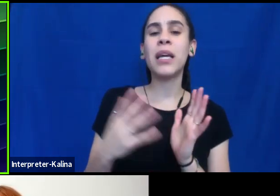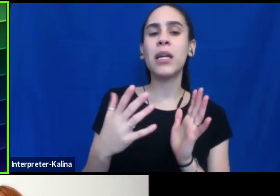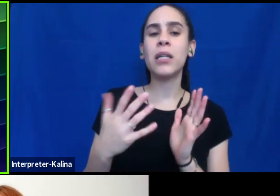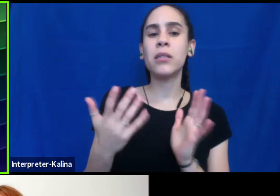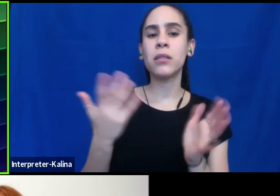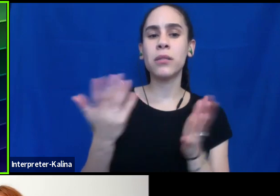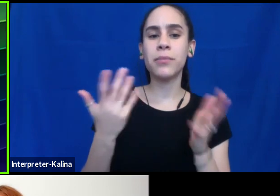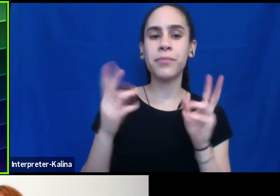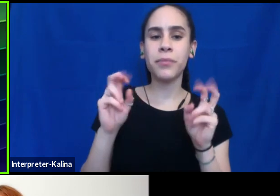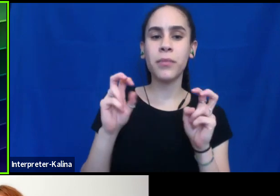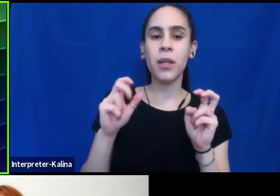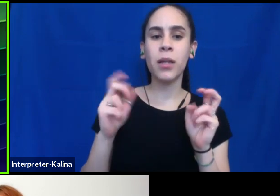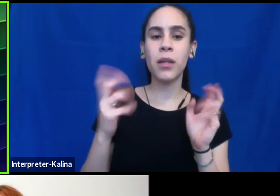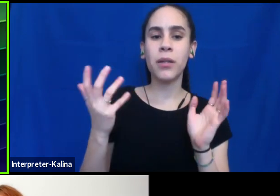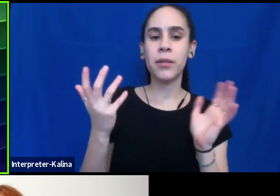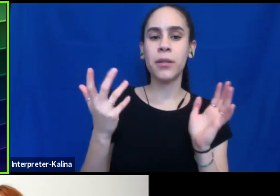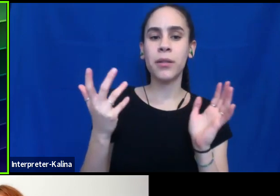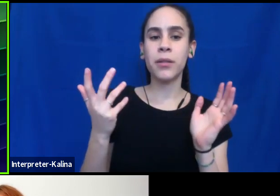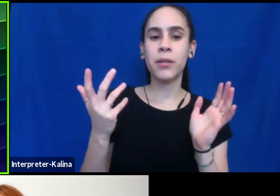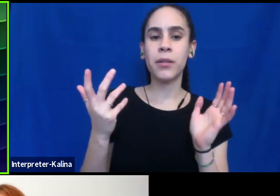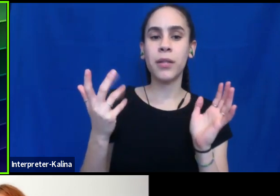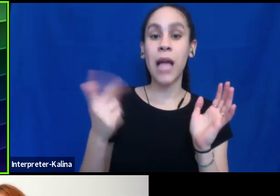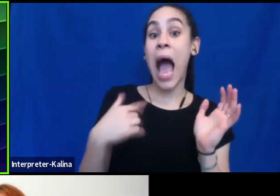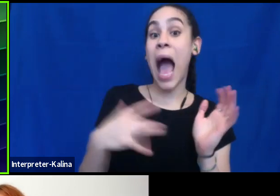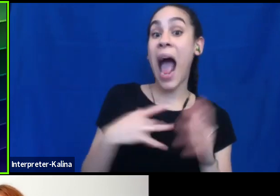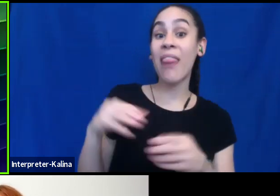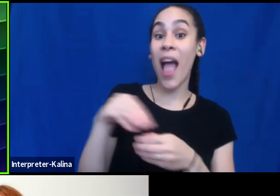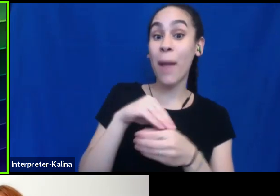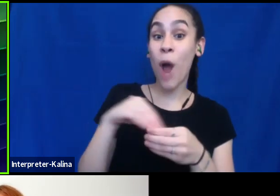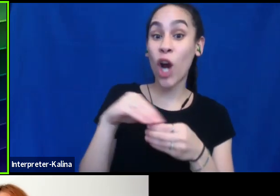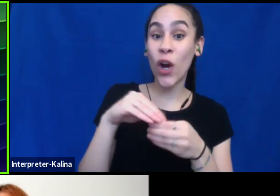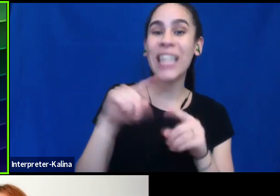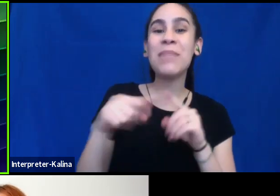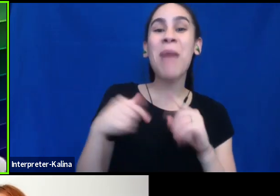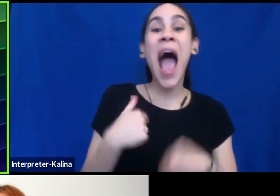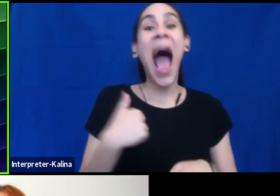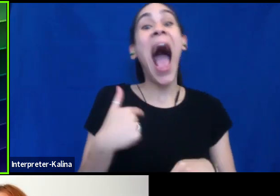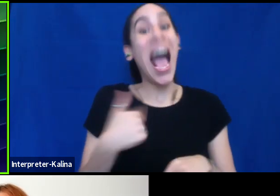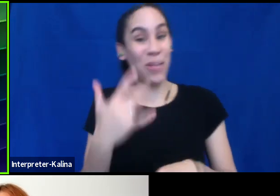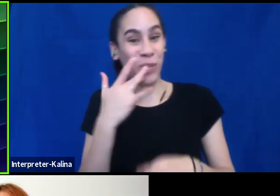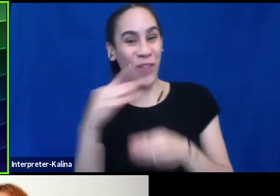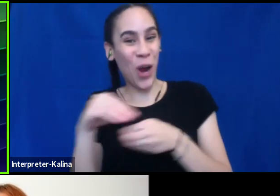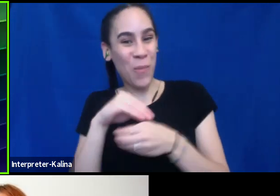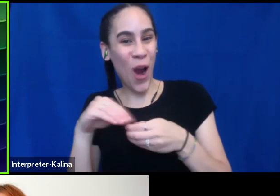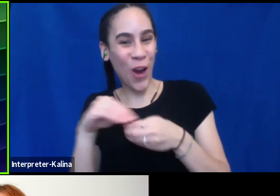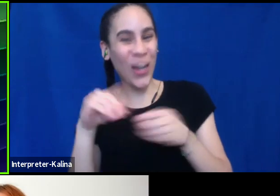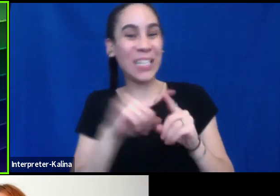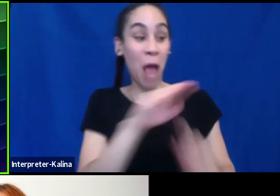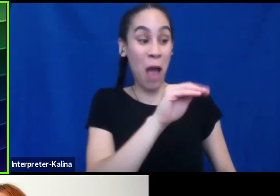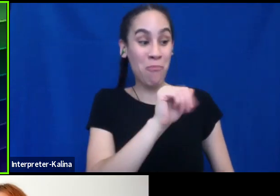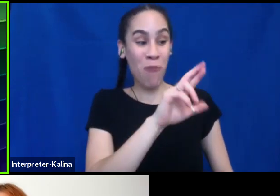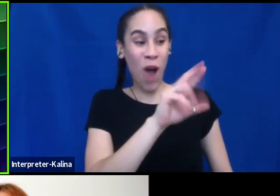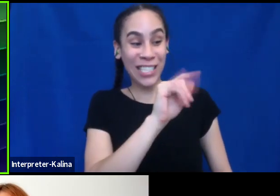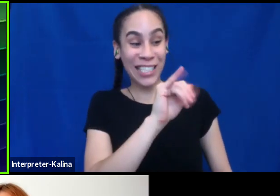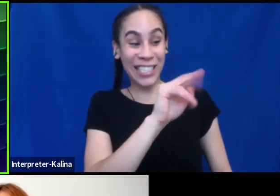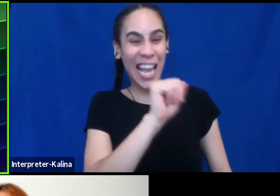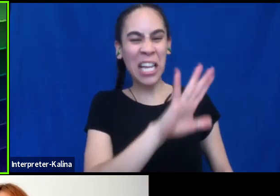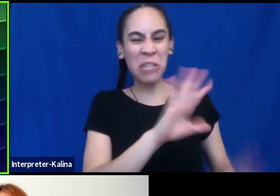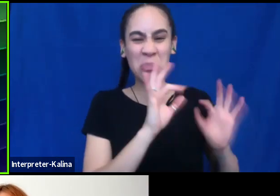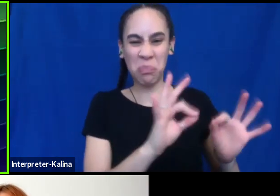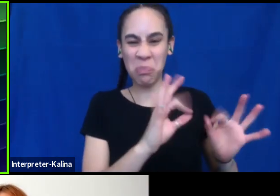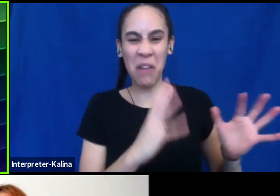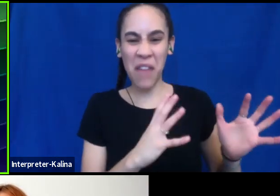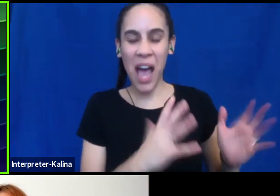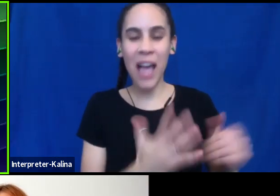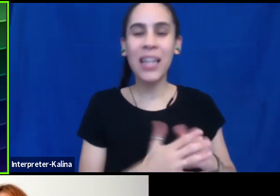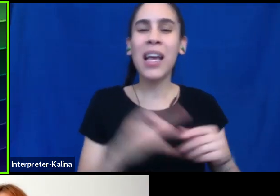you know, I, I, I like, you know, uh, margaritas, but I prefer margaritas, but a martini will do, you know, I mean, it's just like, it's not that